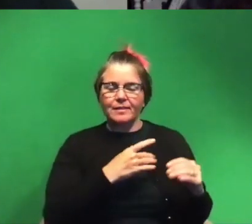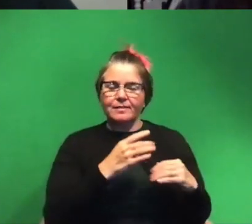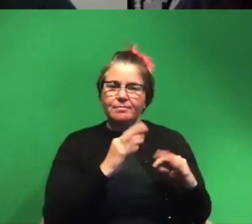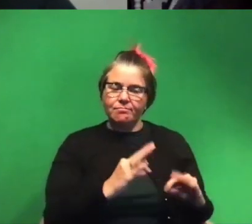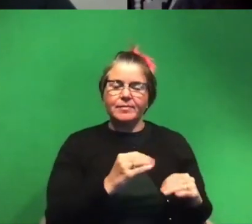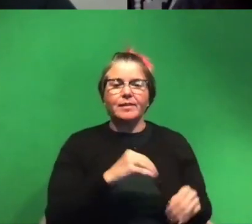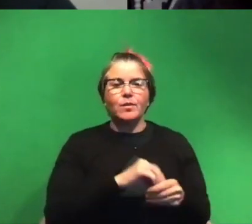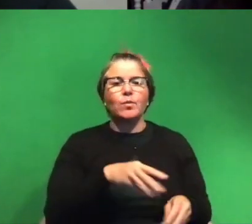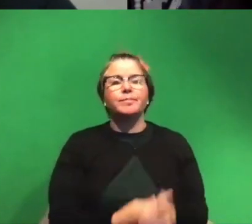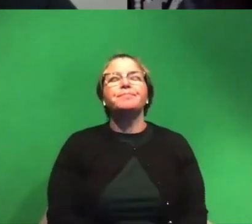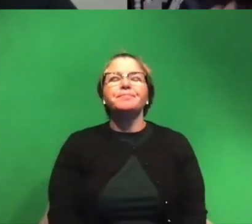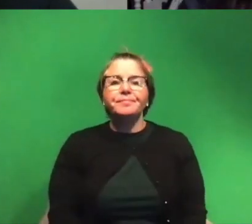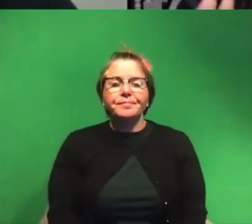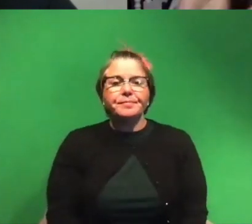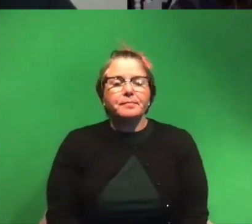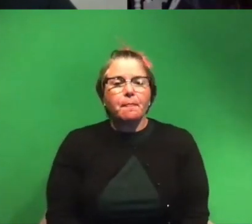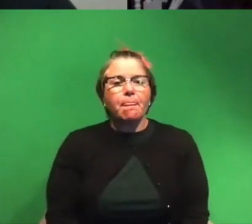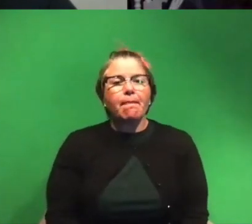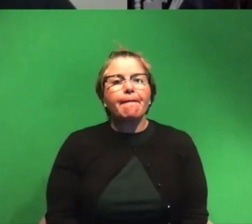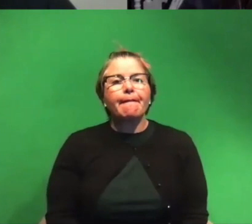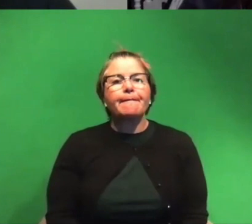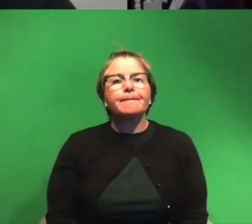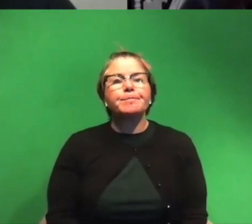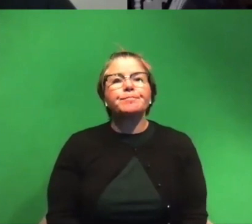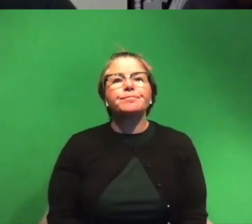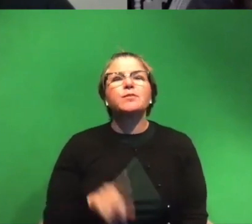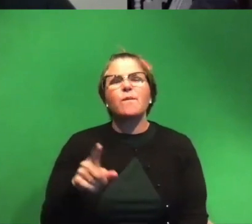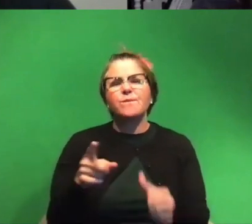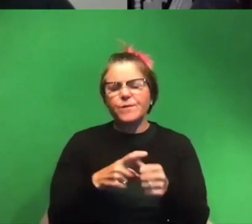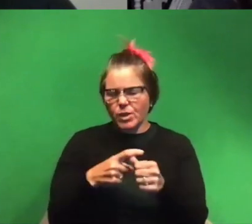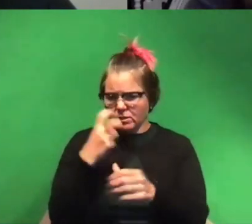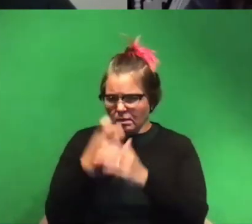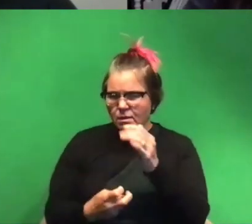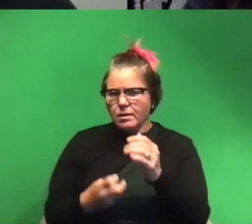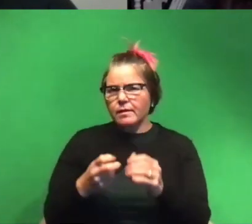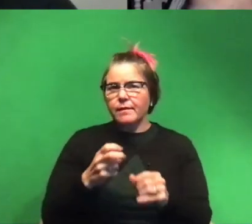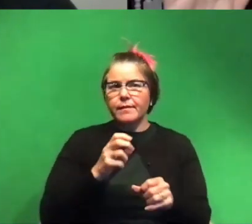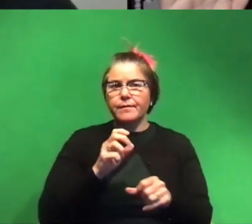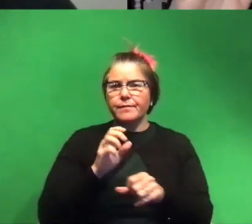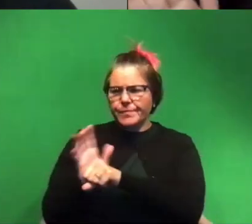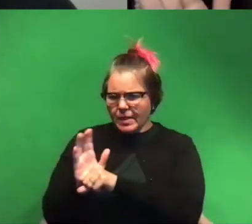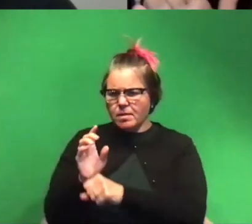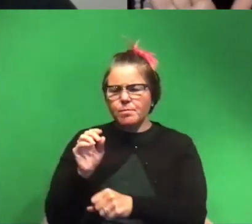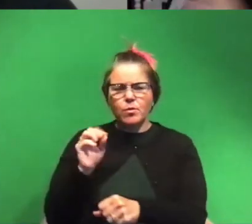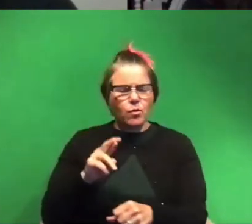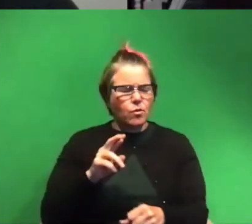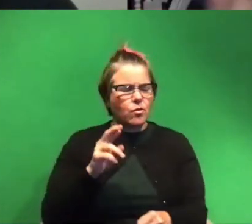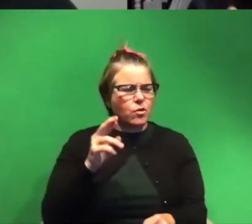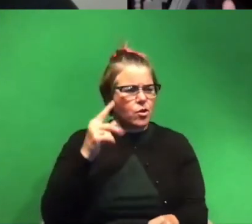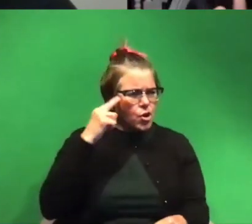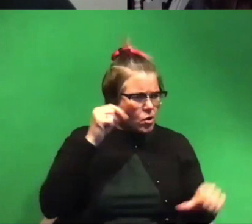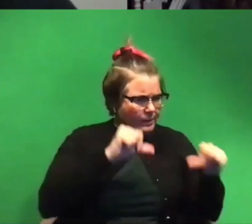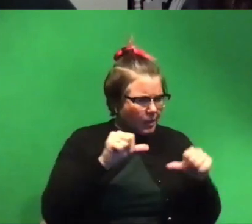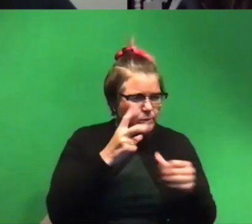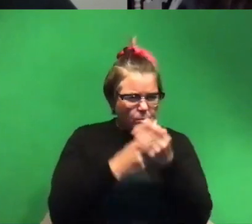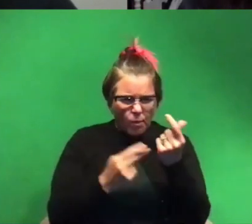awesome so so what were you interested in first were you first interested in film or neuroscience or like both